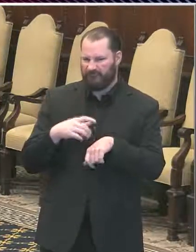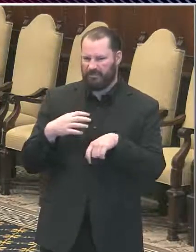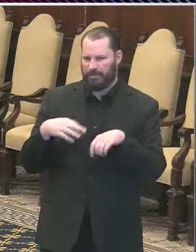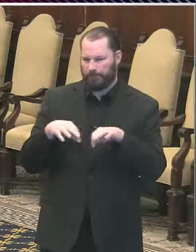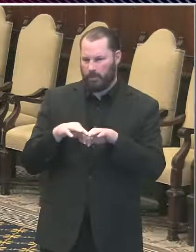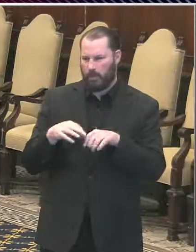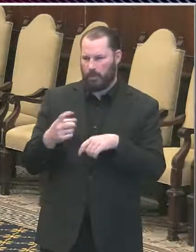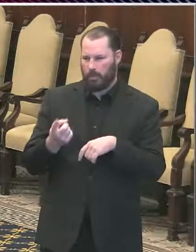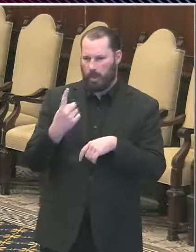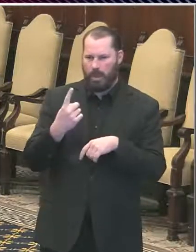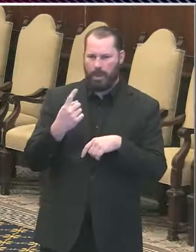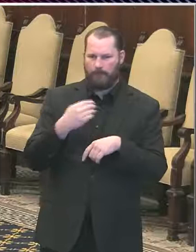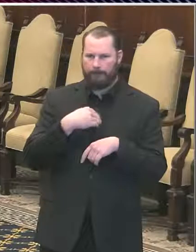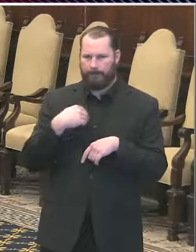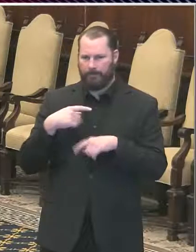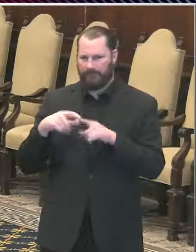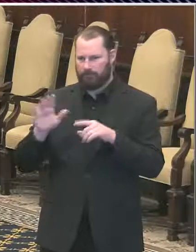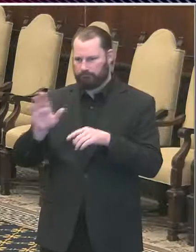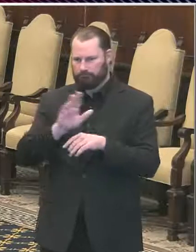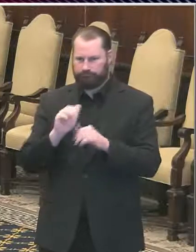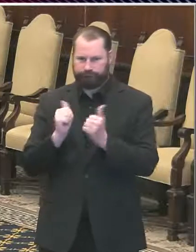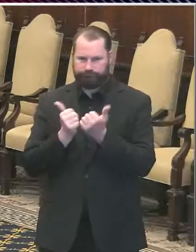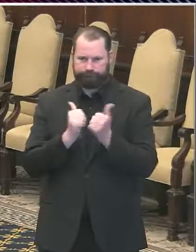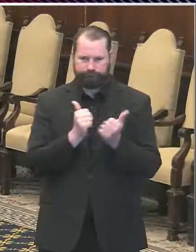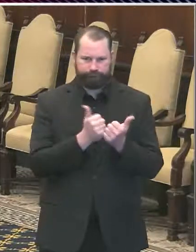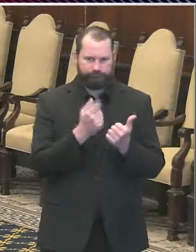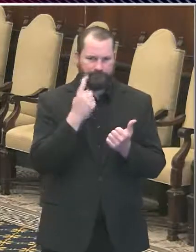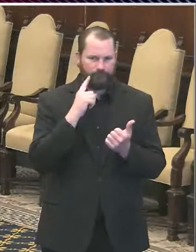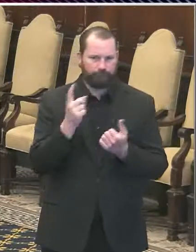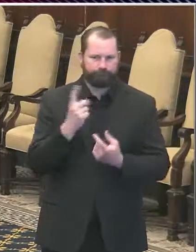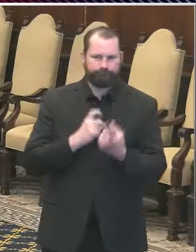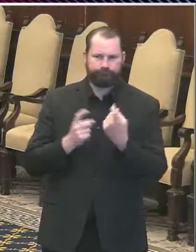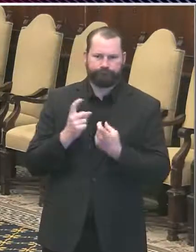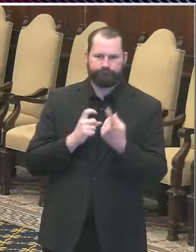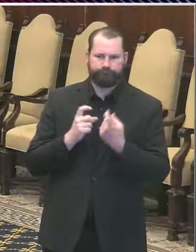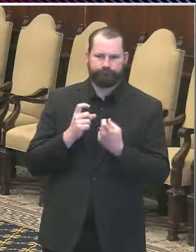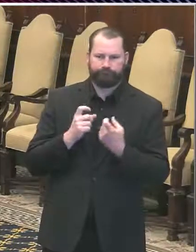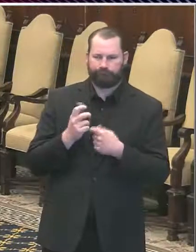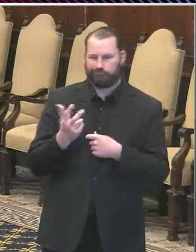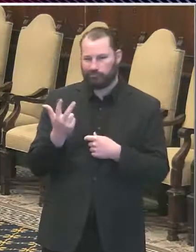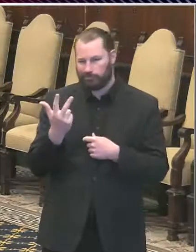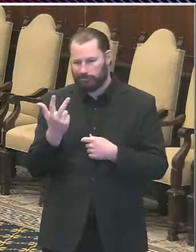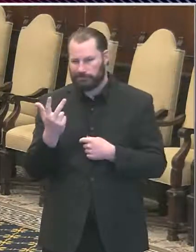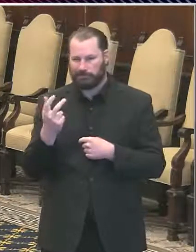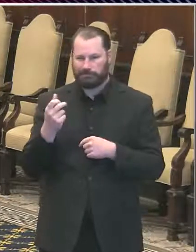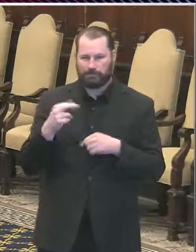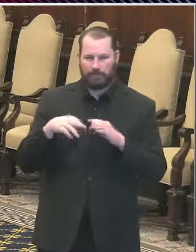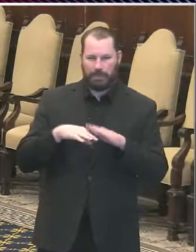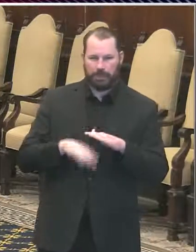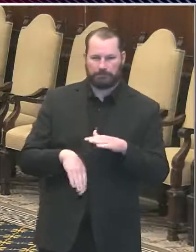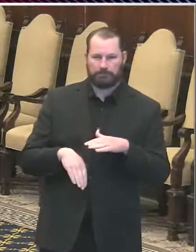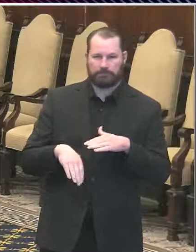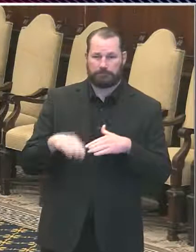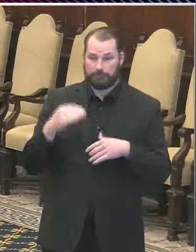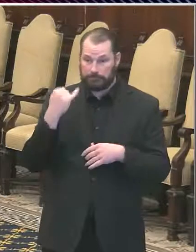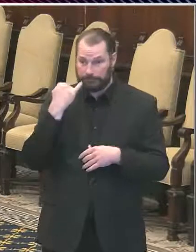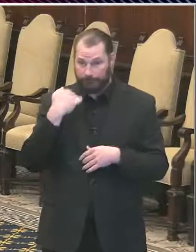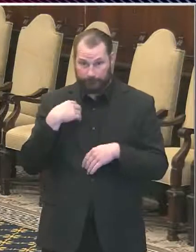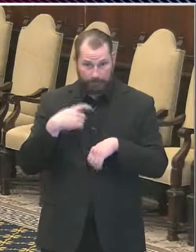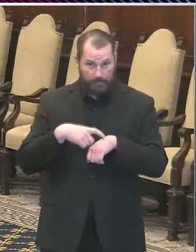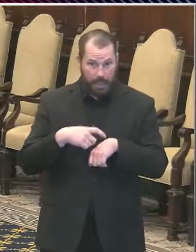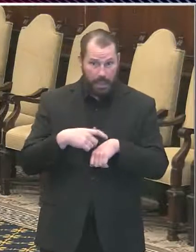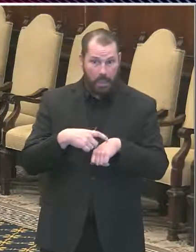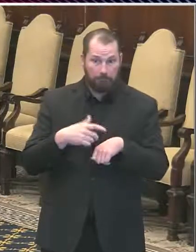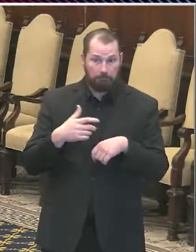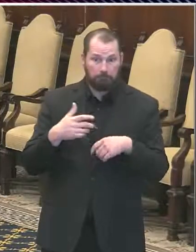to limit questions to three or fewer, and we will do a second round if time permits. And for those logged in today, please use the